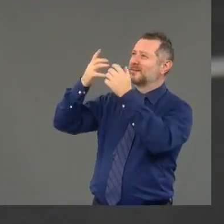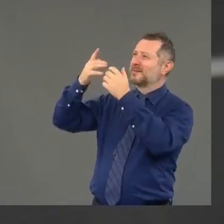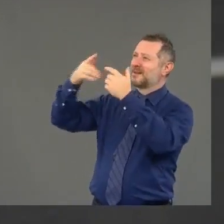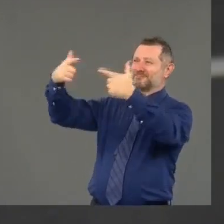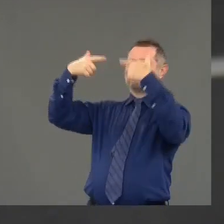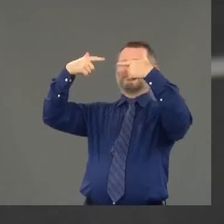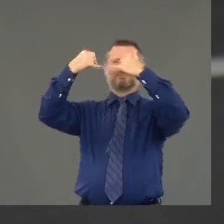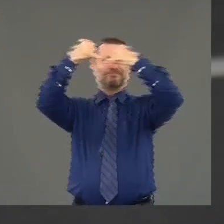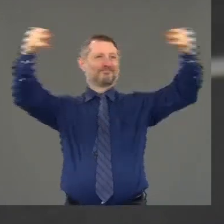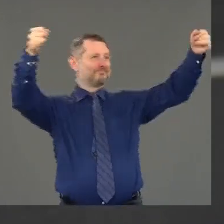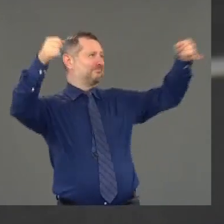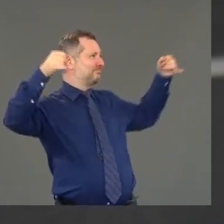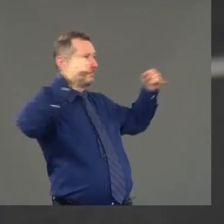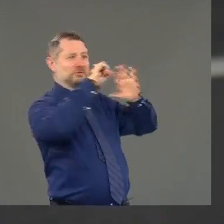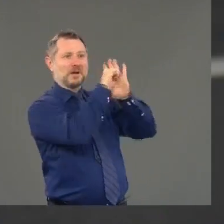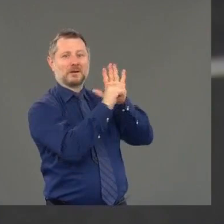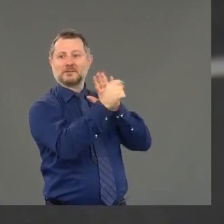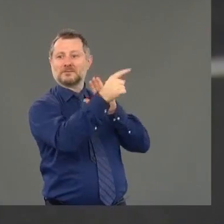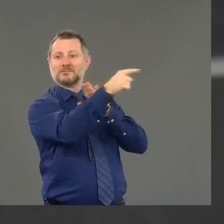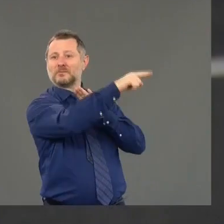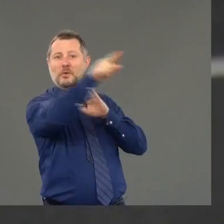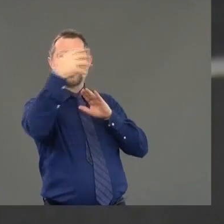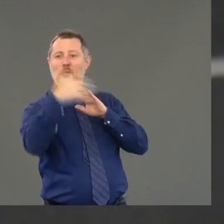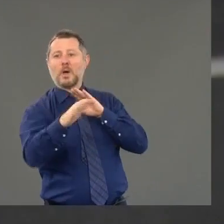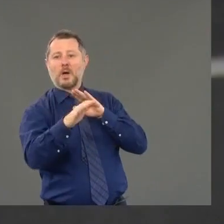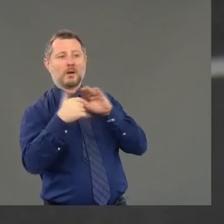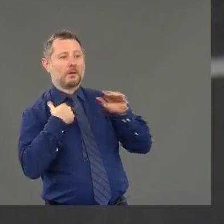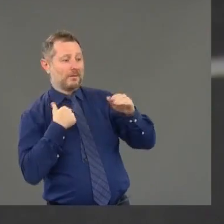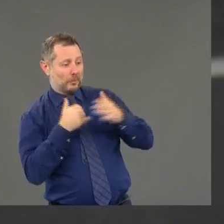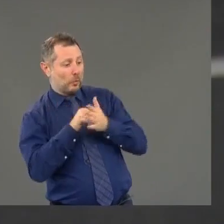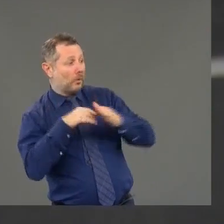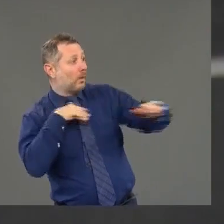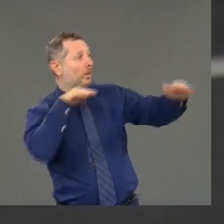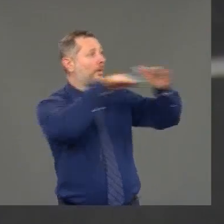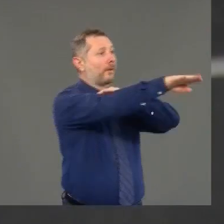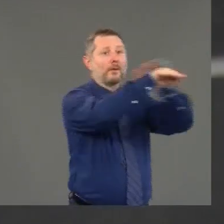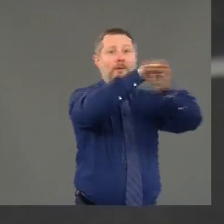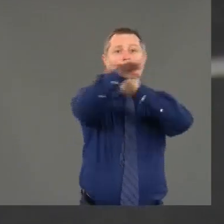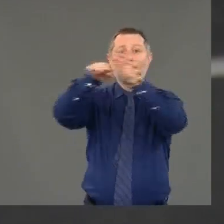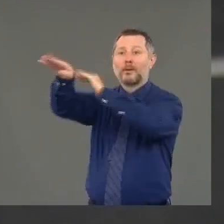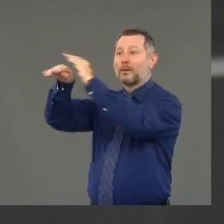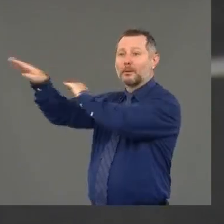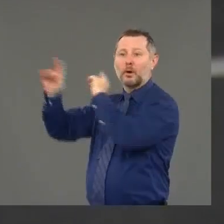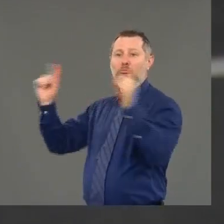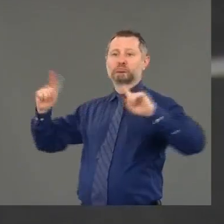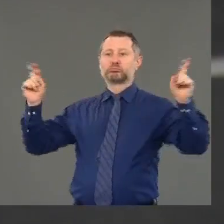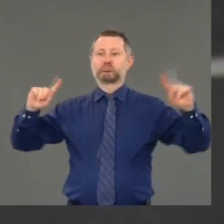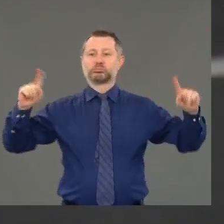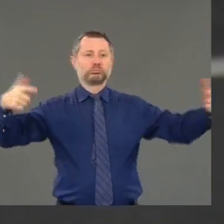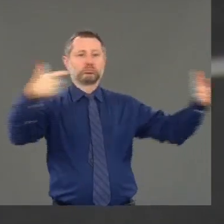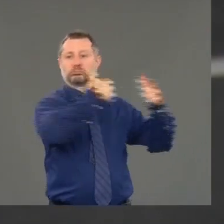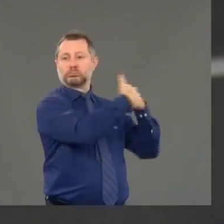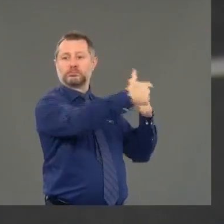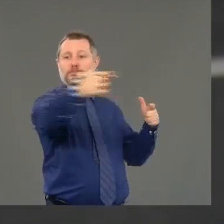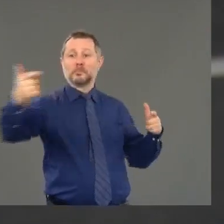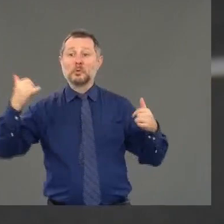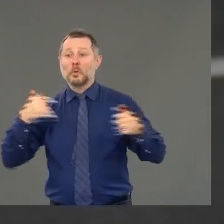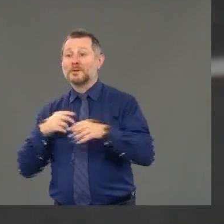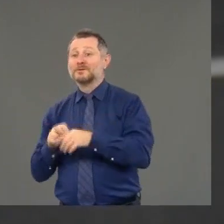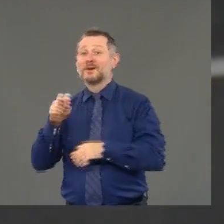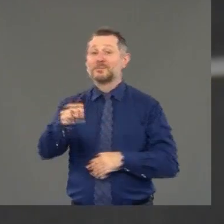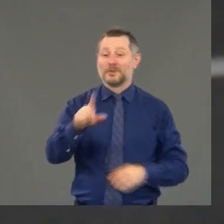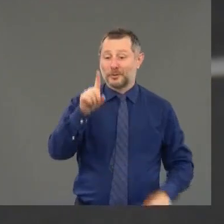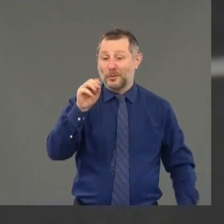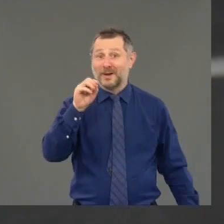The other states wanted to make sure no New Yorkers went to their state. Fast forward 106 days. We